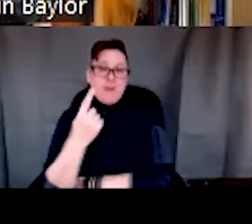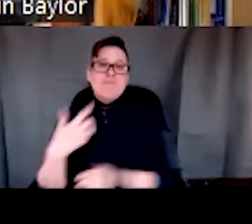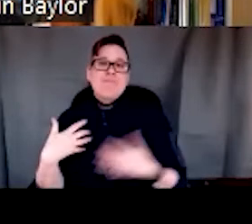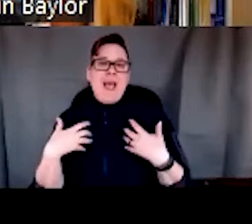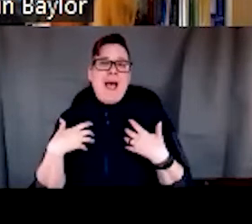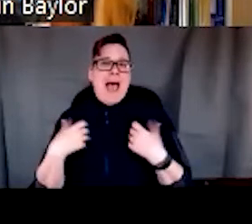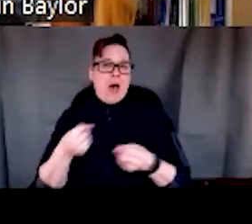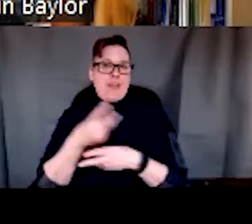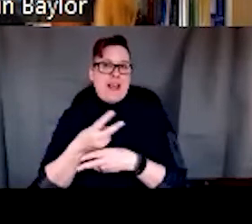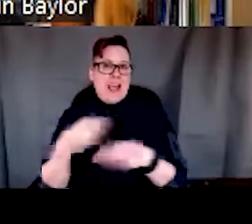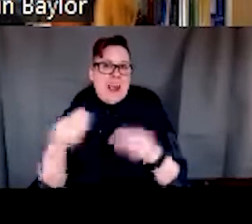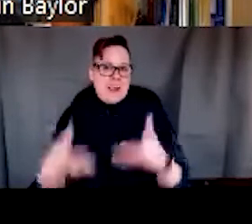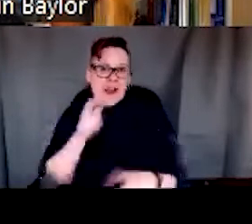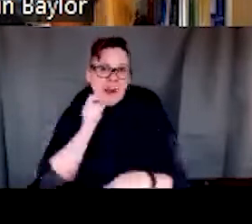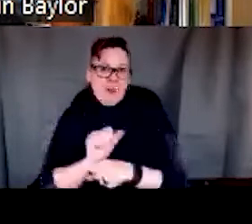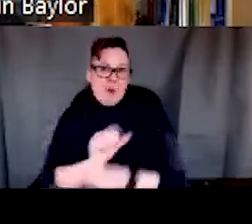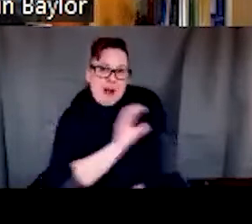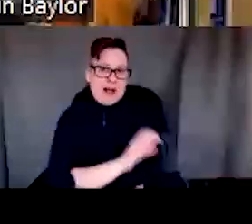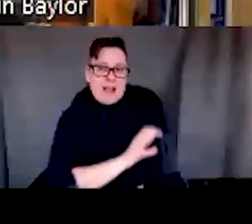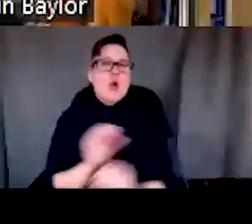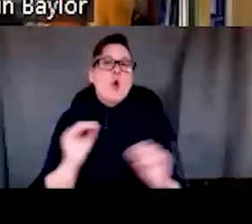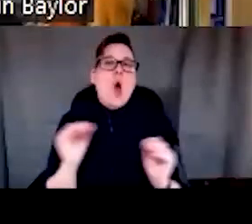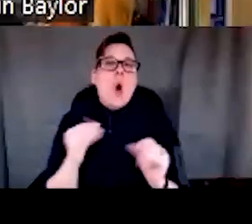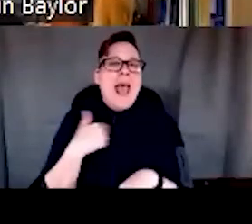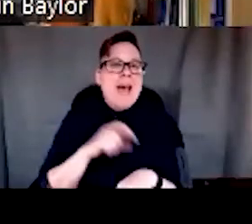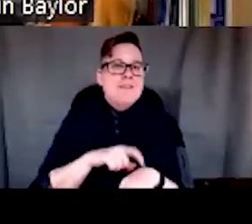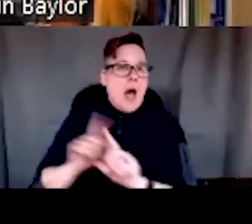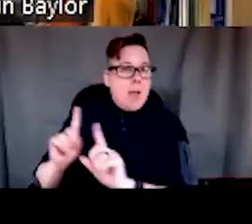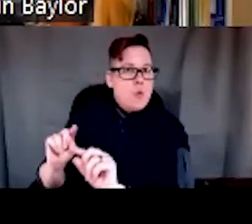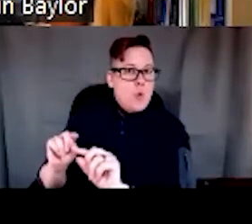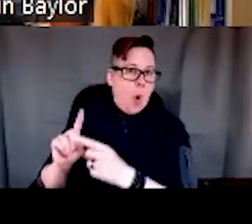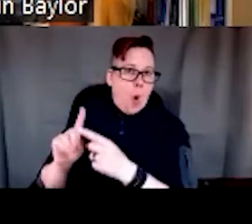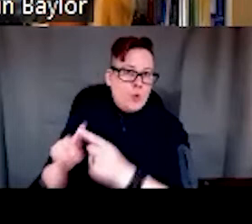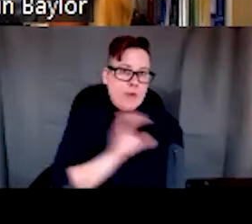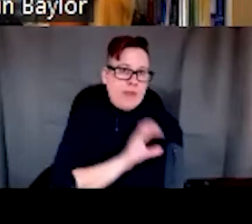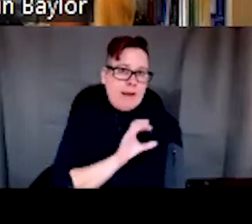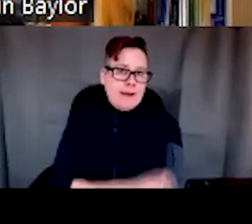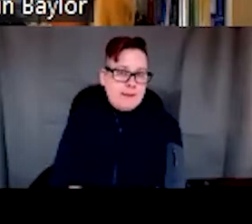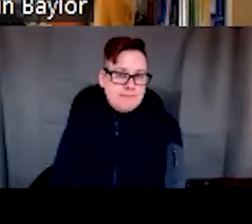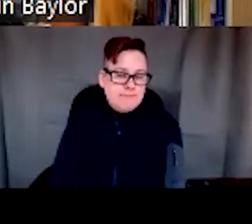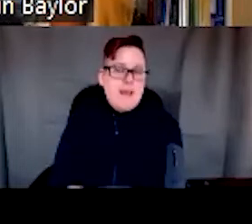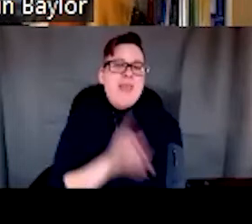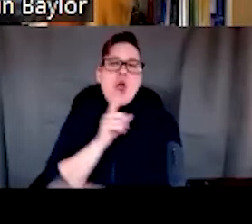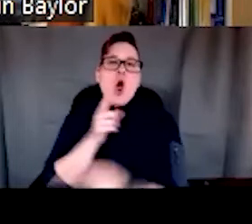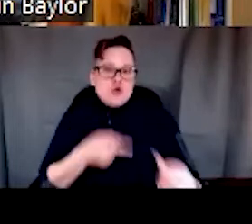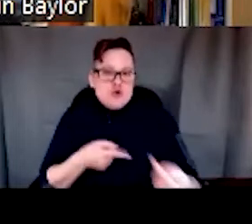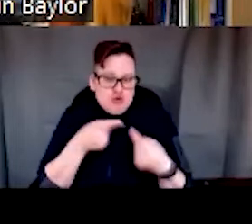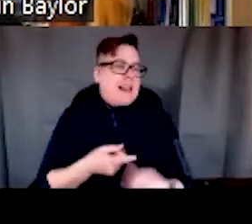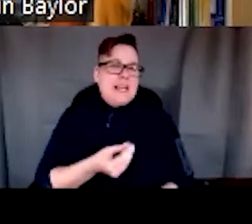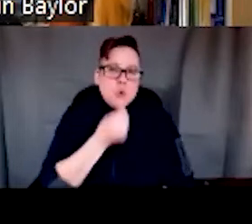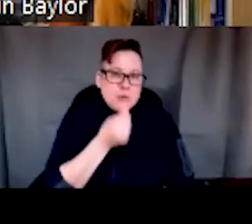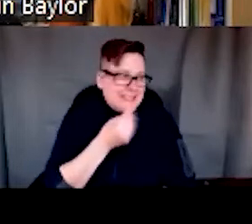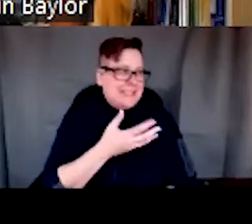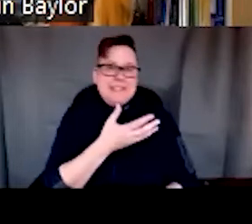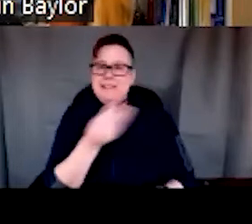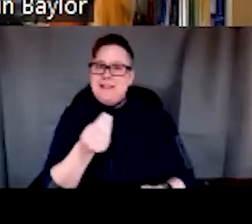provider at the clinic. Nobody has time to prioritize their health care. They're struggling to survive. And so that's a,